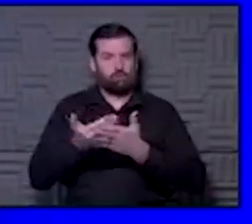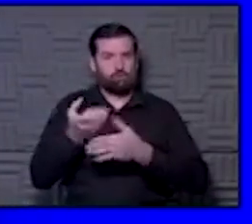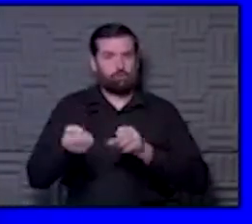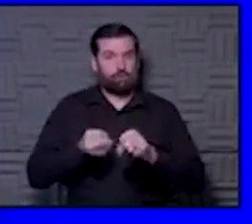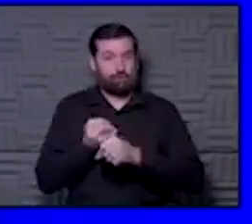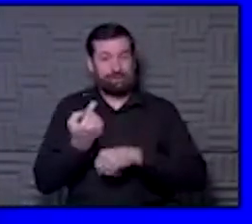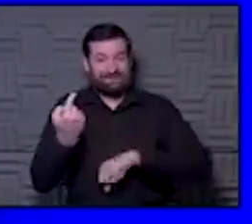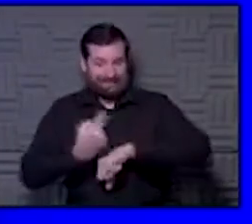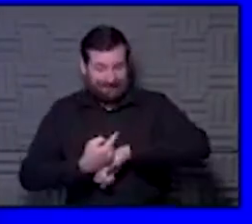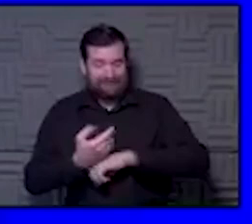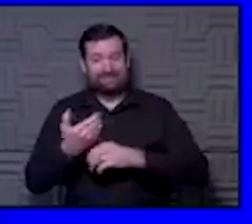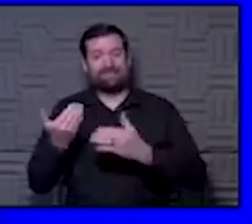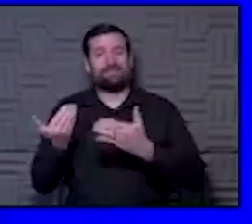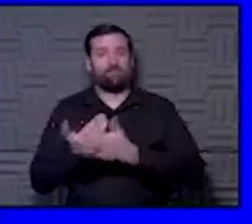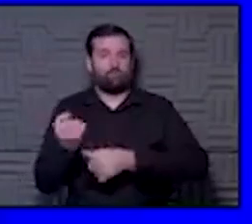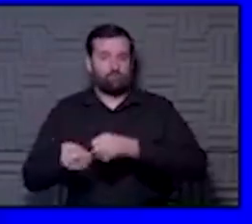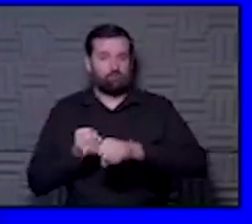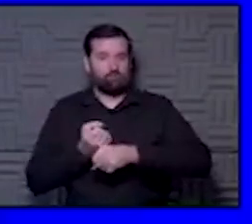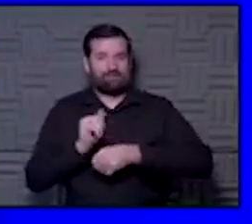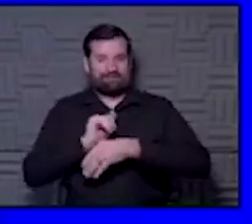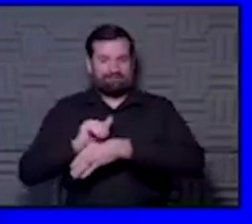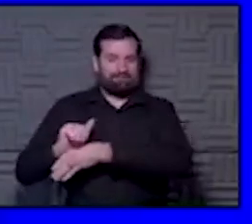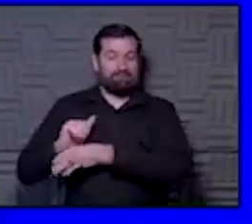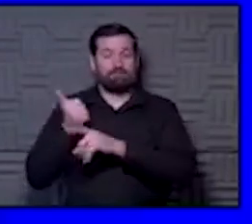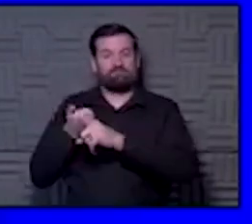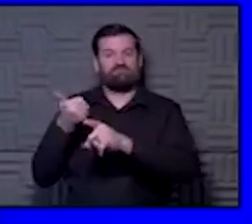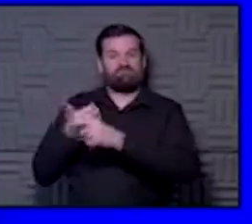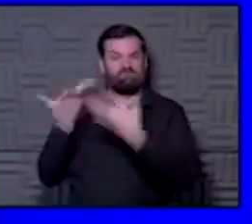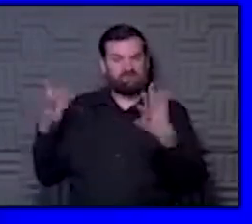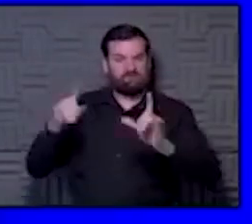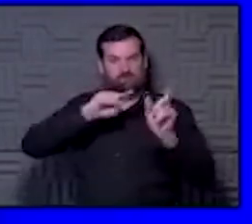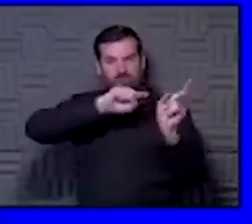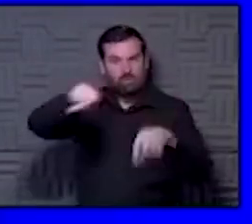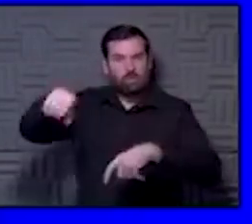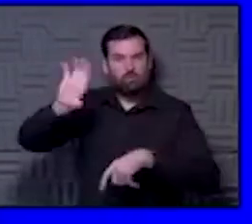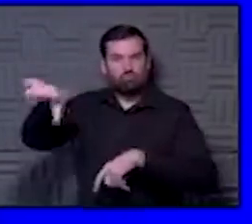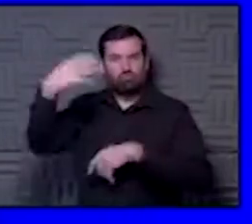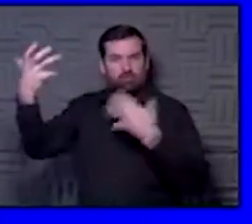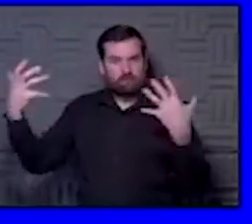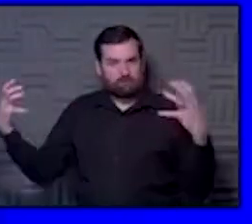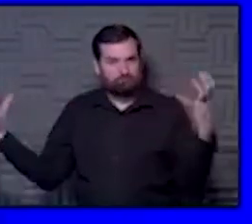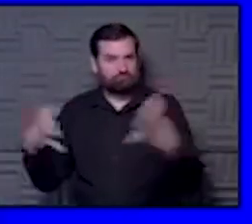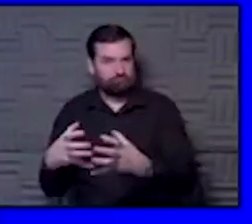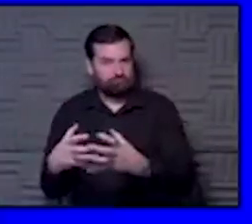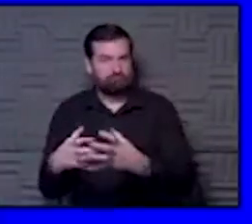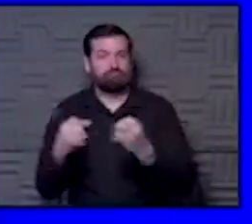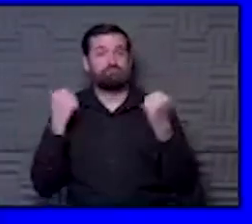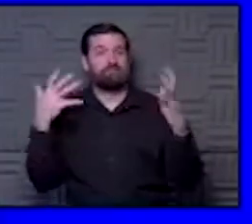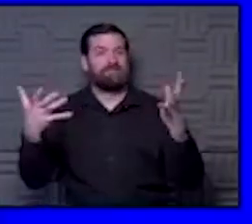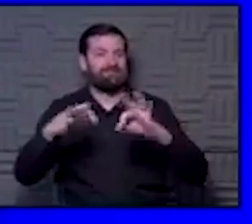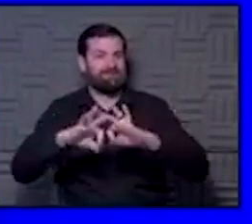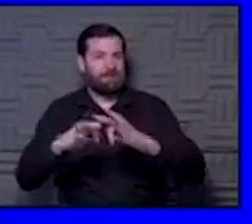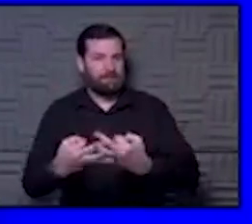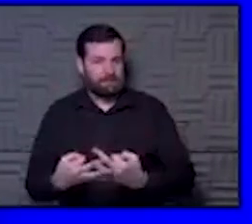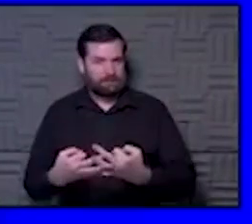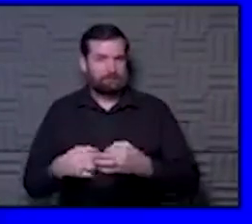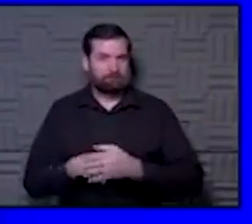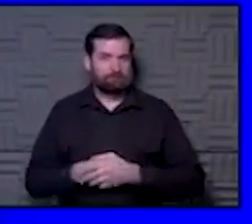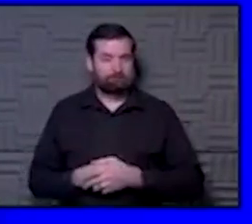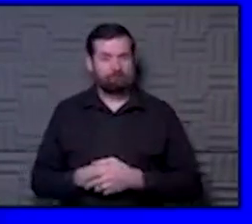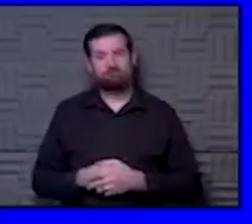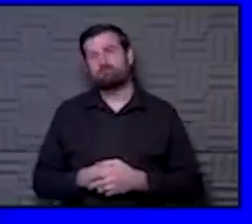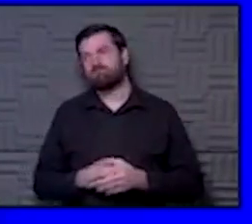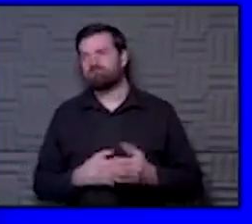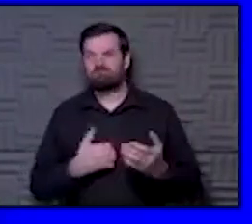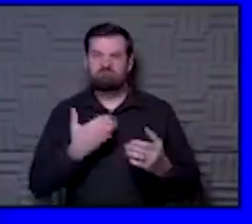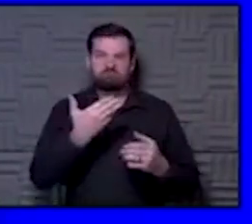and actually did see a patient who was at a Christmas gathering with people, with a bunch of family, you know, probably